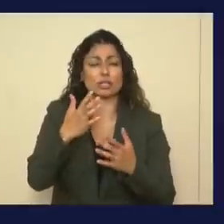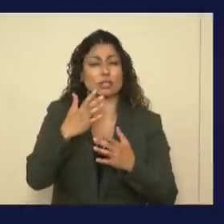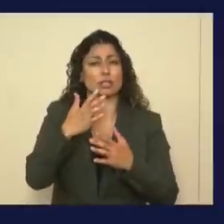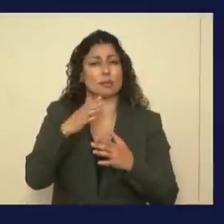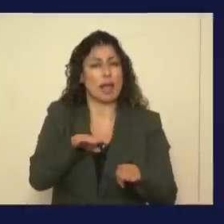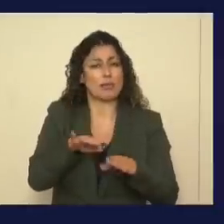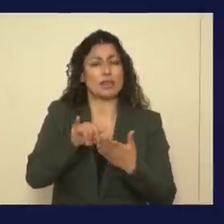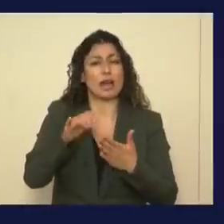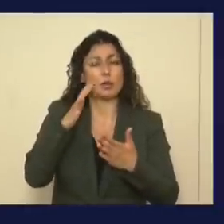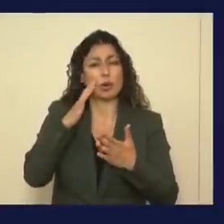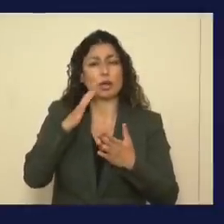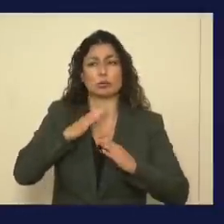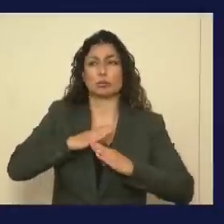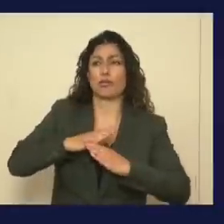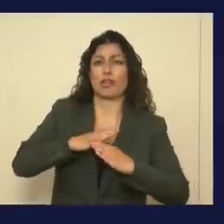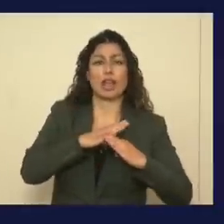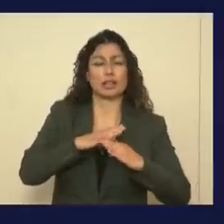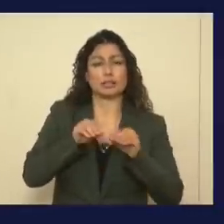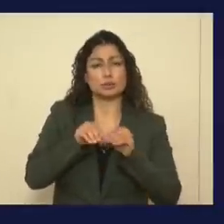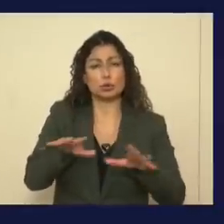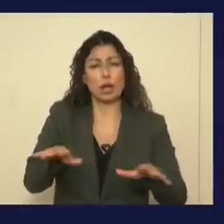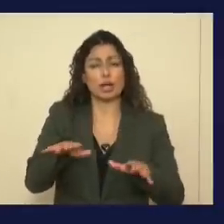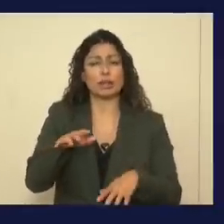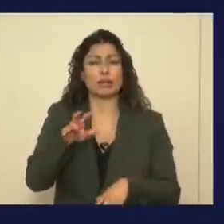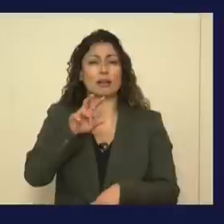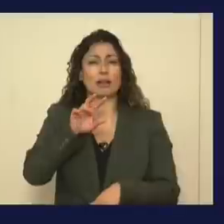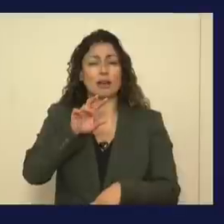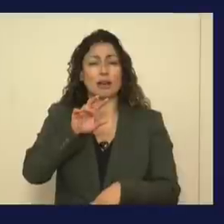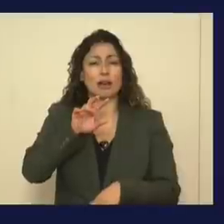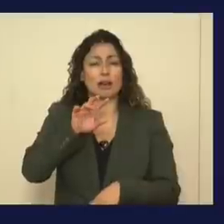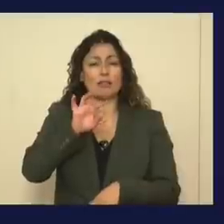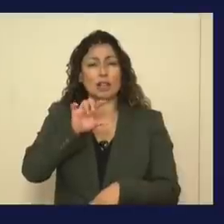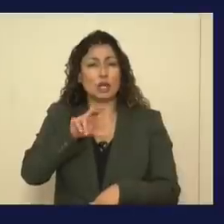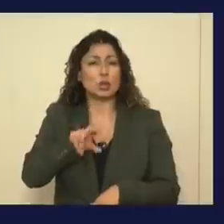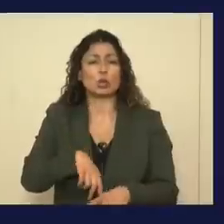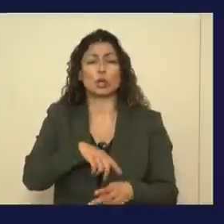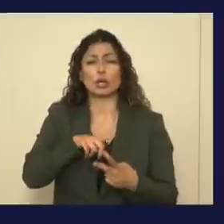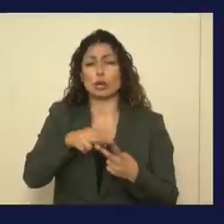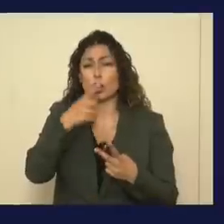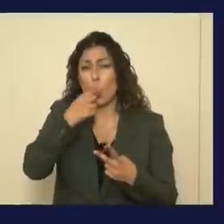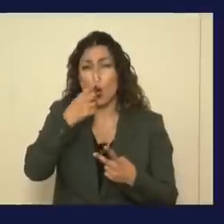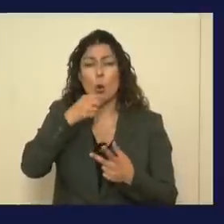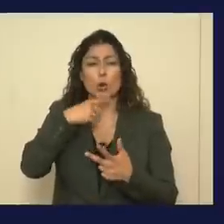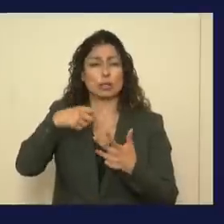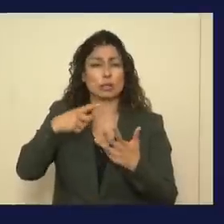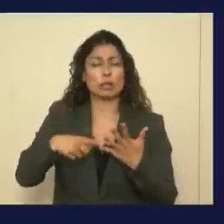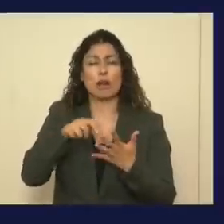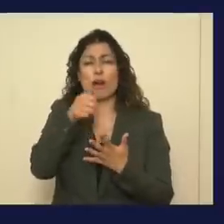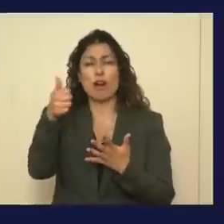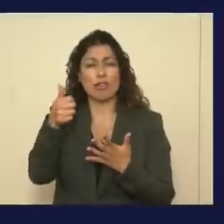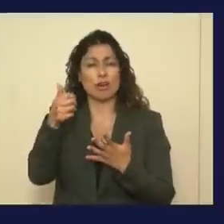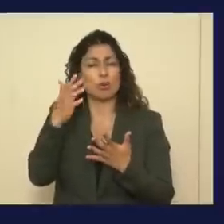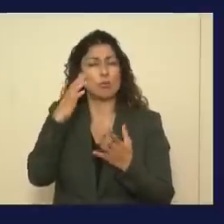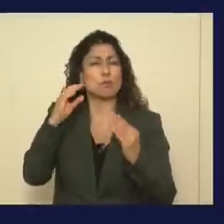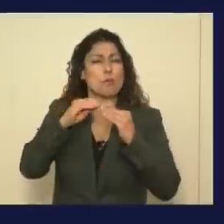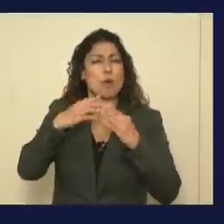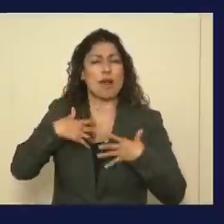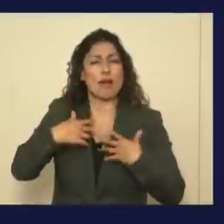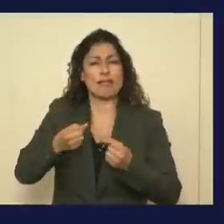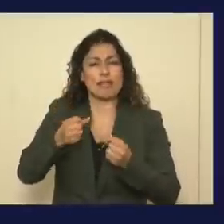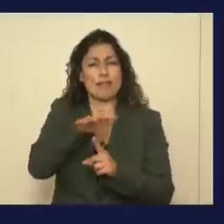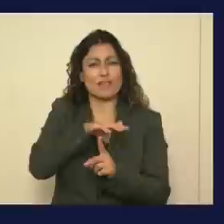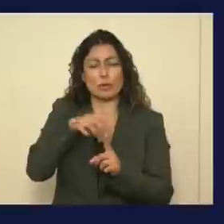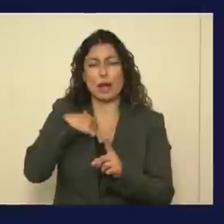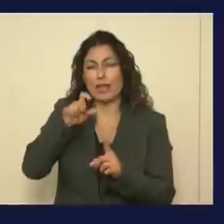prevent the spread of colds, that will really create a much healthier environment in general for New Mexicans. So I think we should